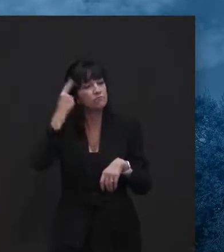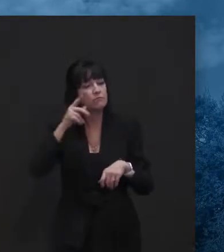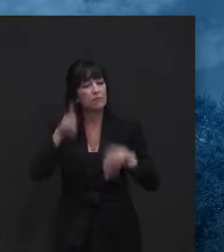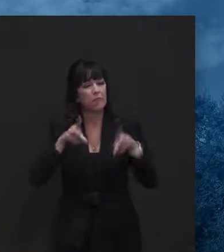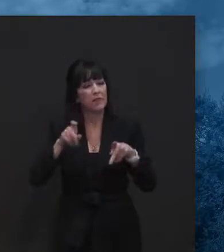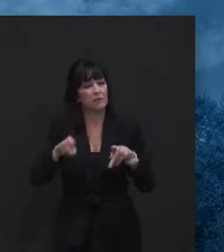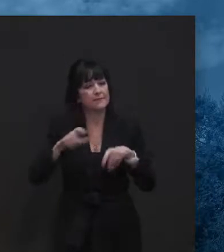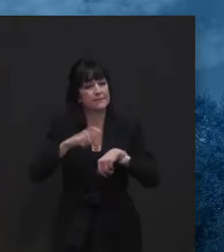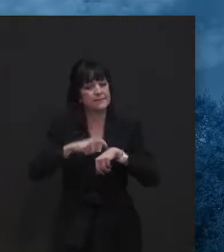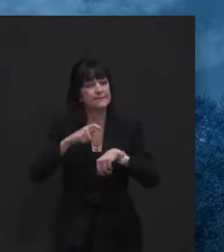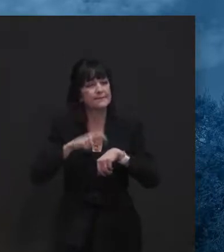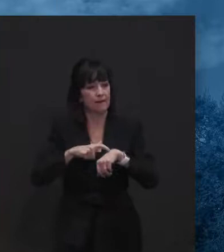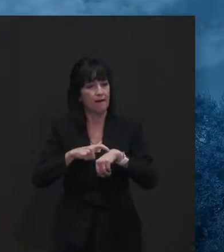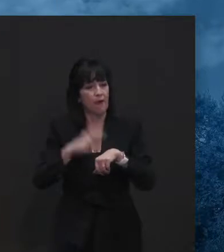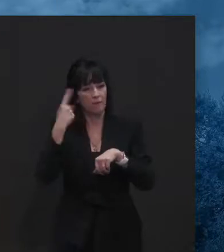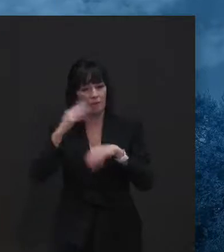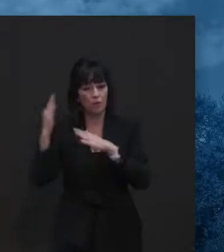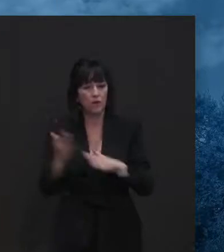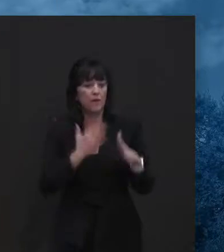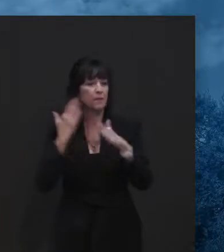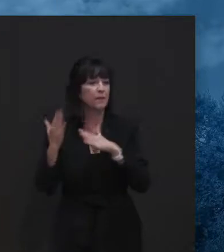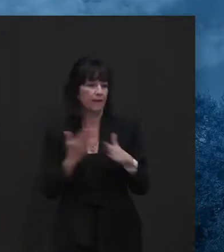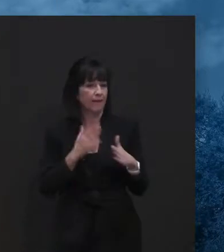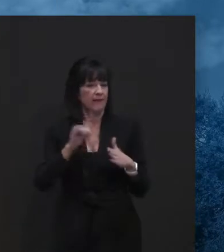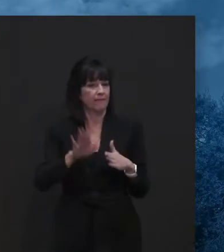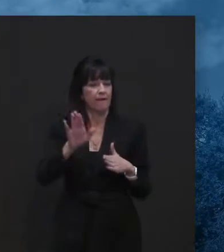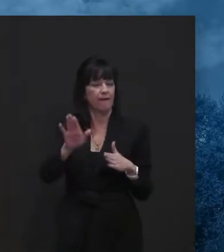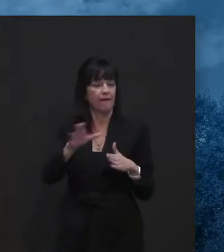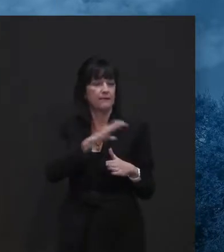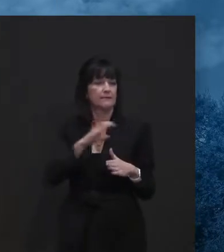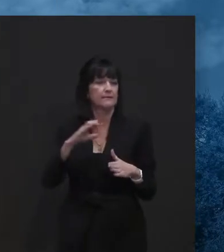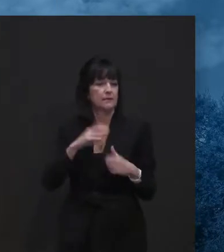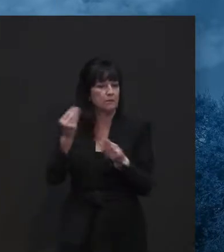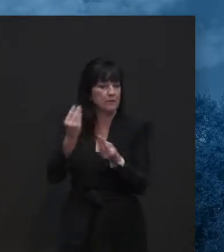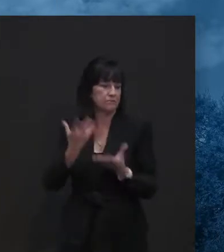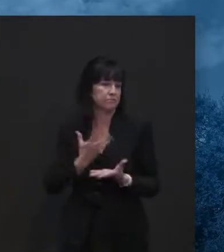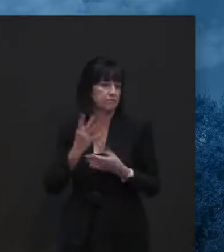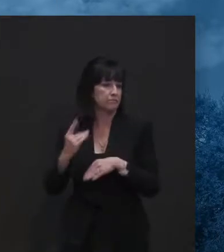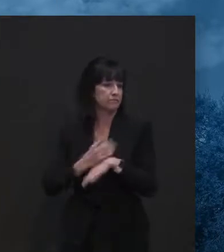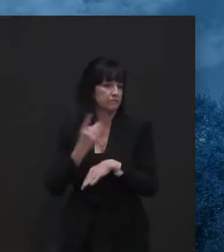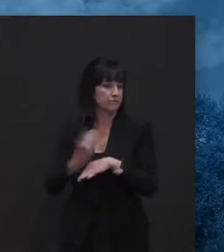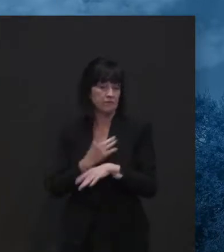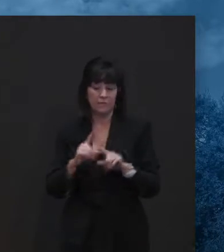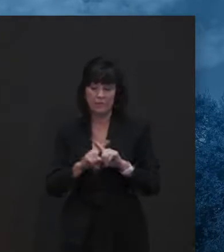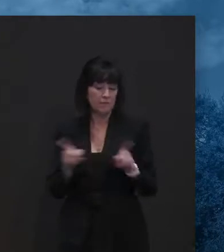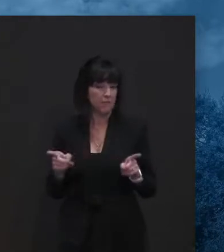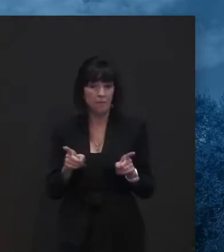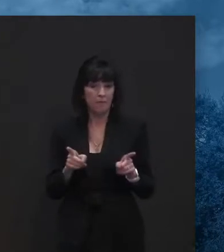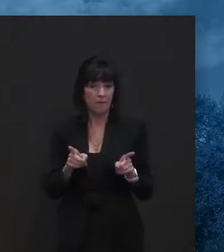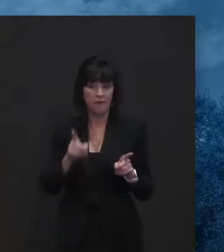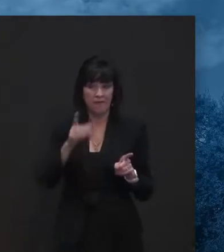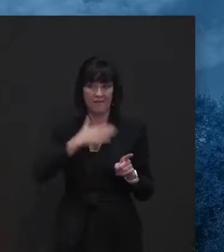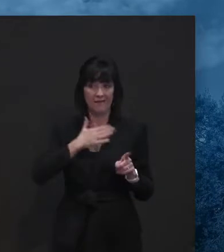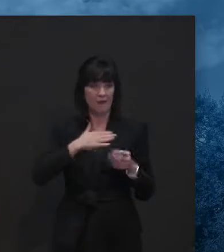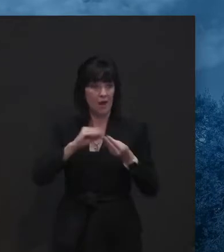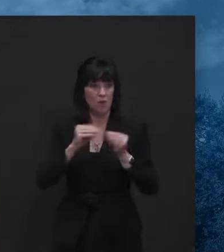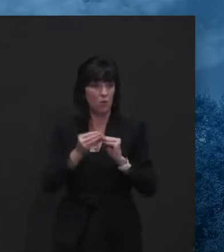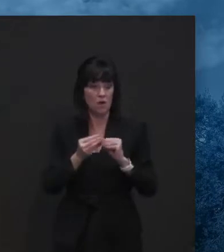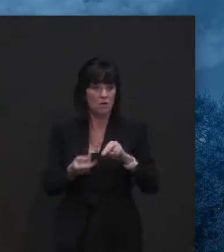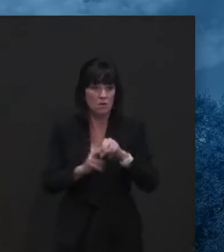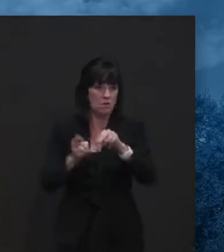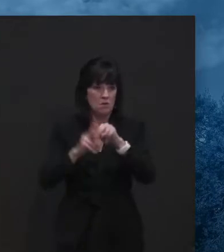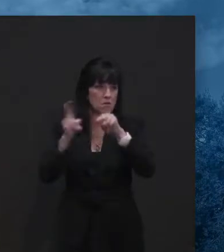all that. That was a big recommendation. Unfortunately, it, it, it, it hit fast and grew fast. And